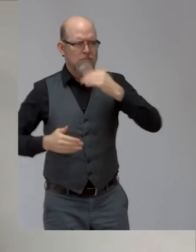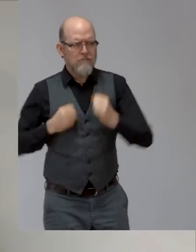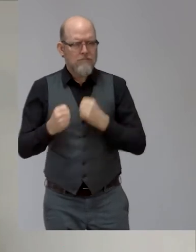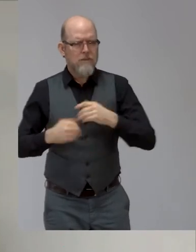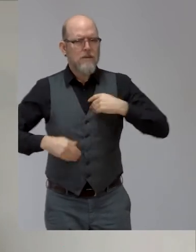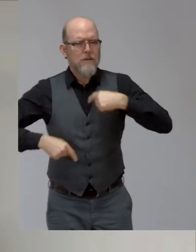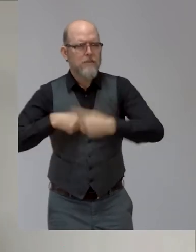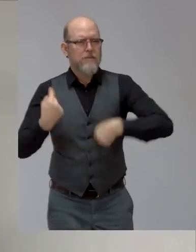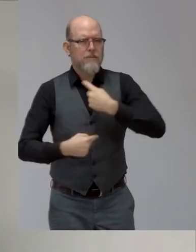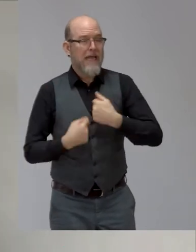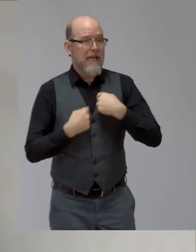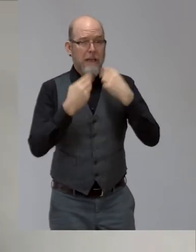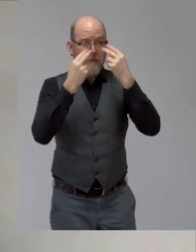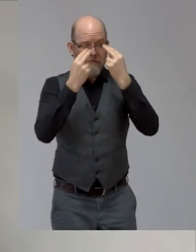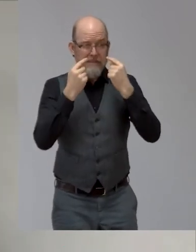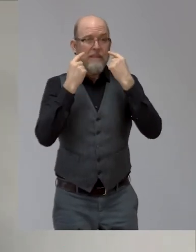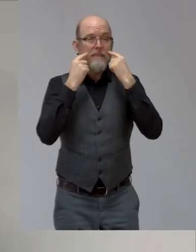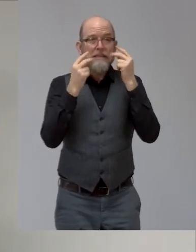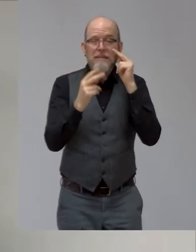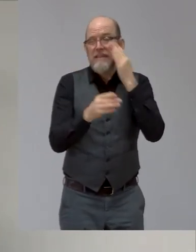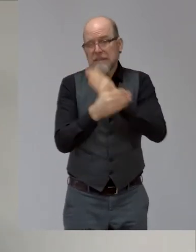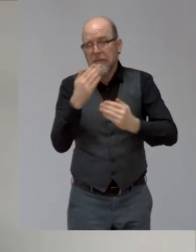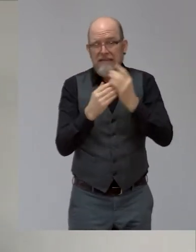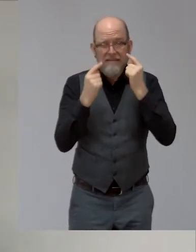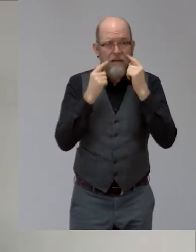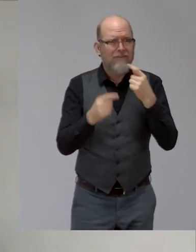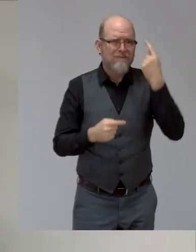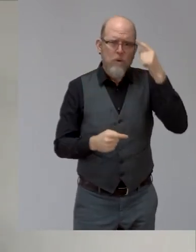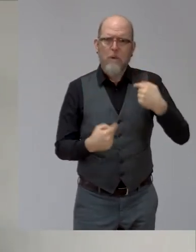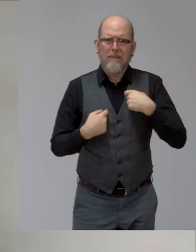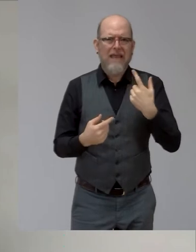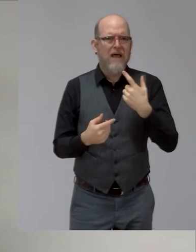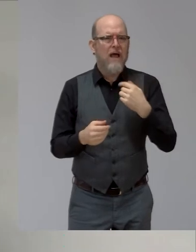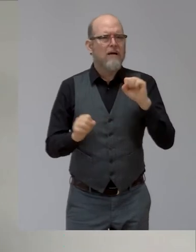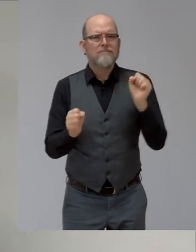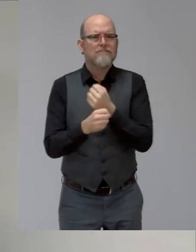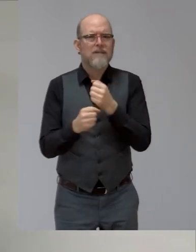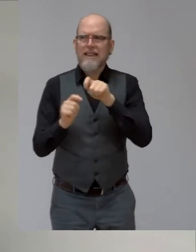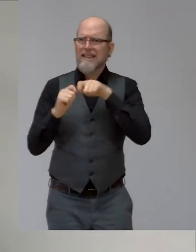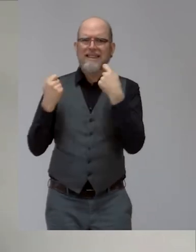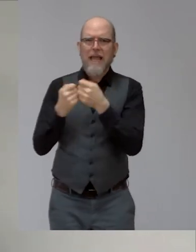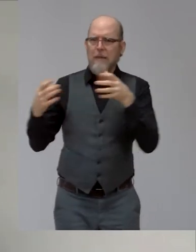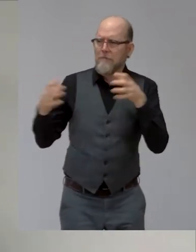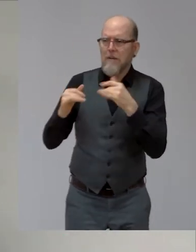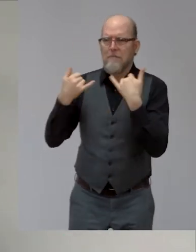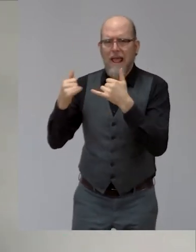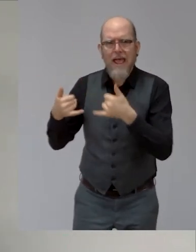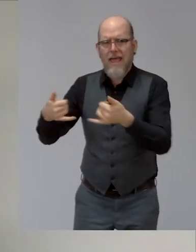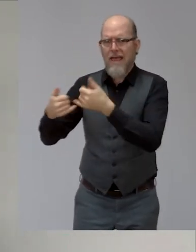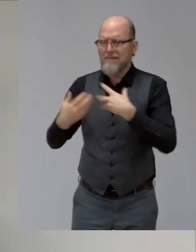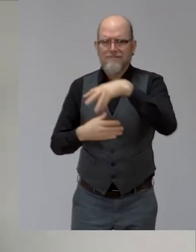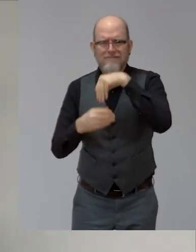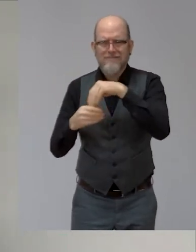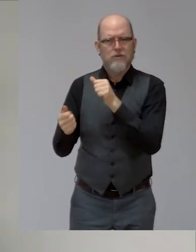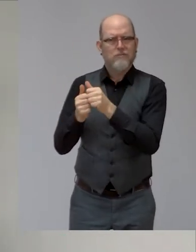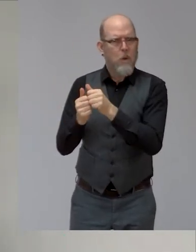and with low vision, it's I've missed the, the companionship actually of playing sports with other people. And that's why running for me is